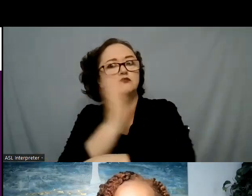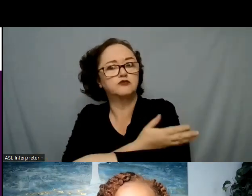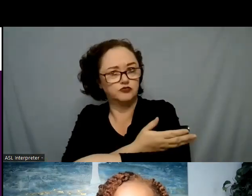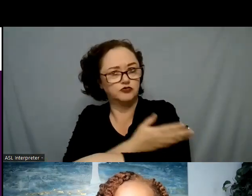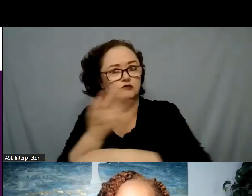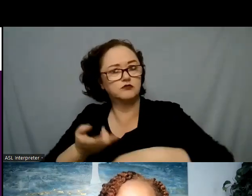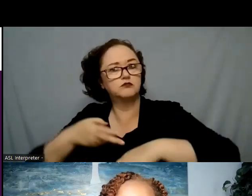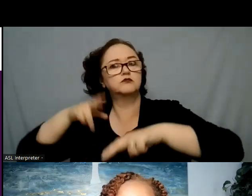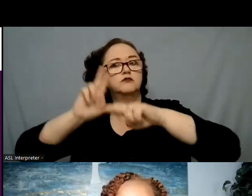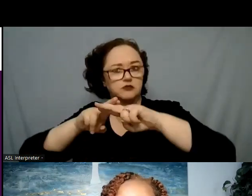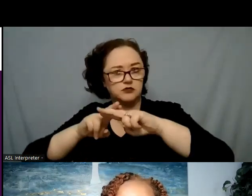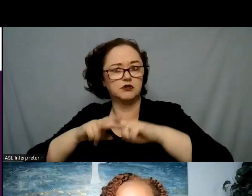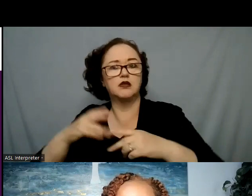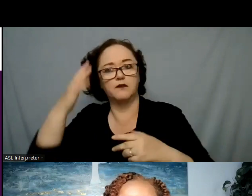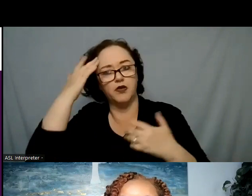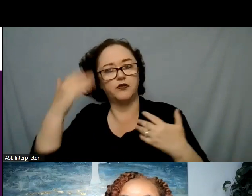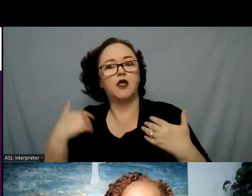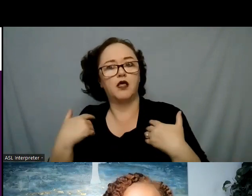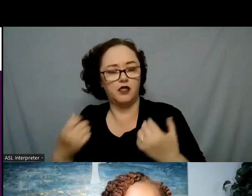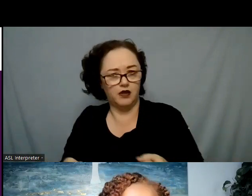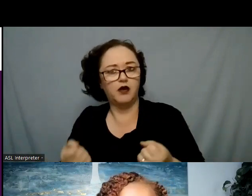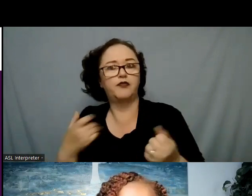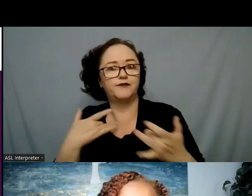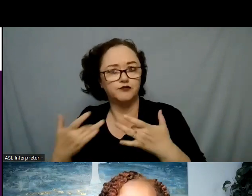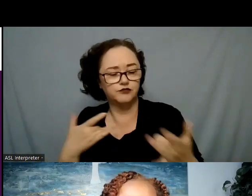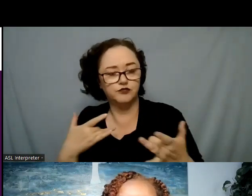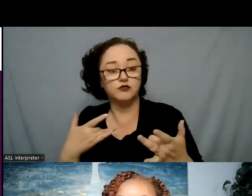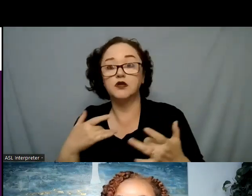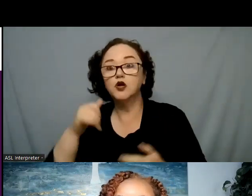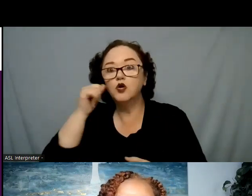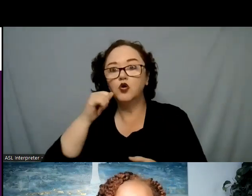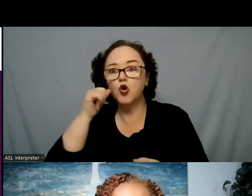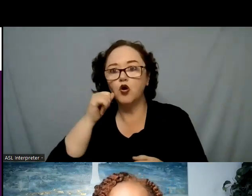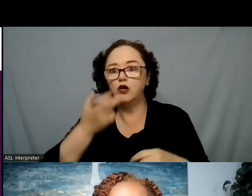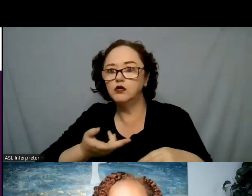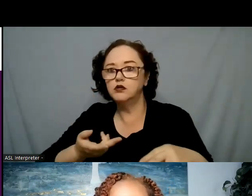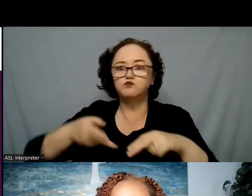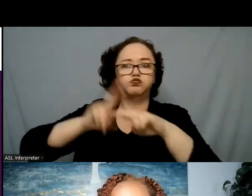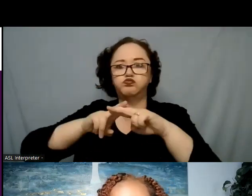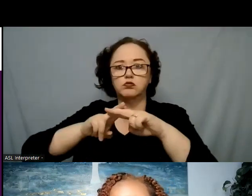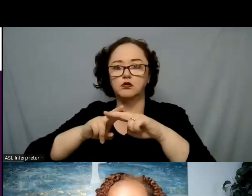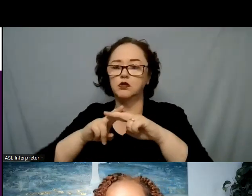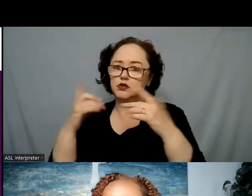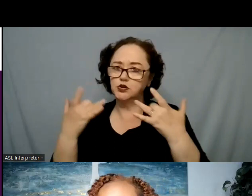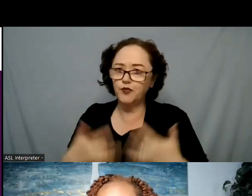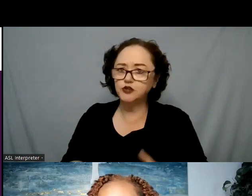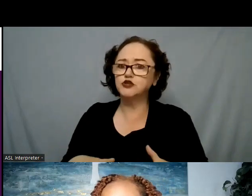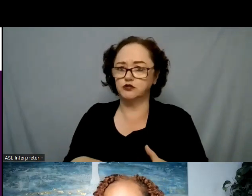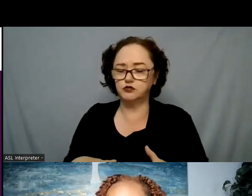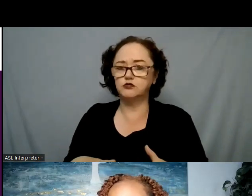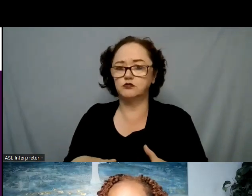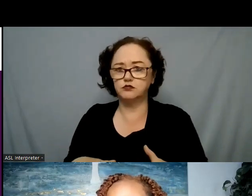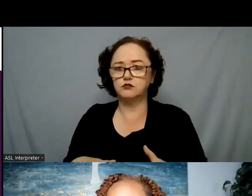with girls that we've seen a significant increase in depression in girls.